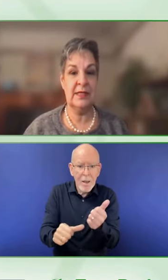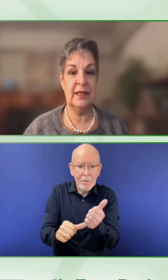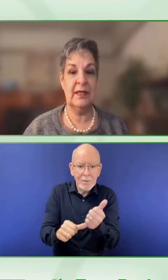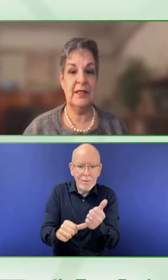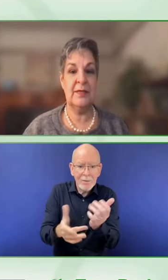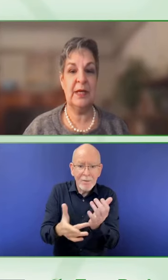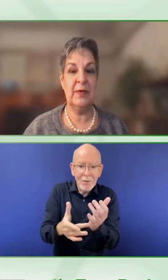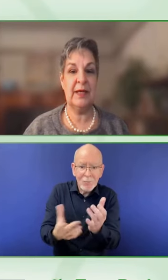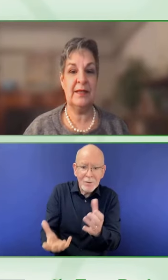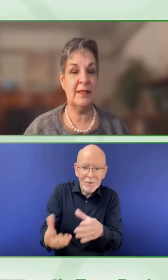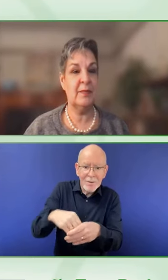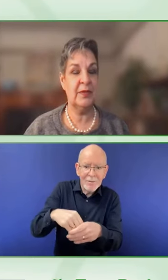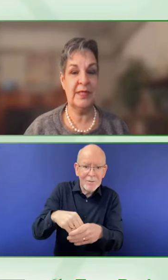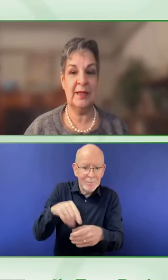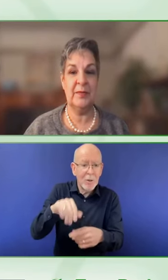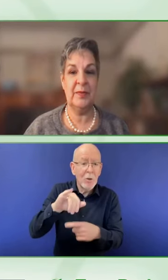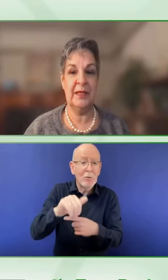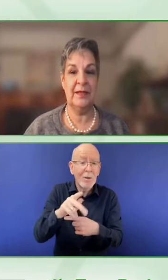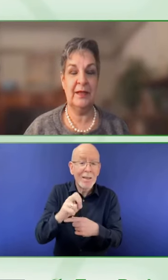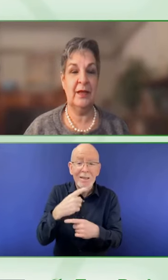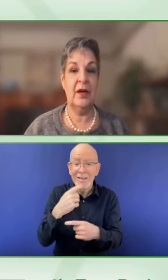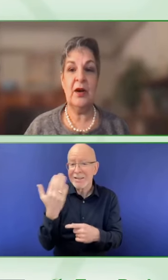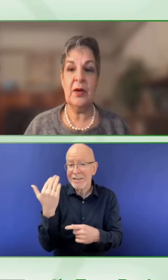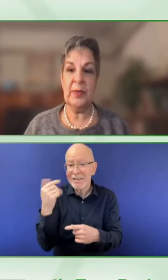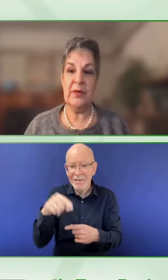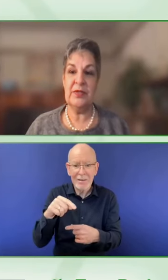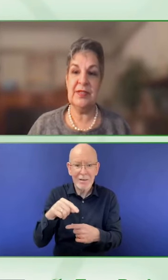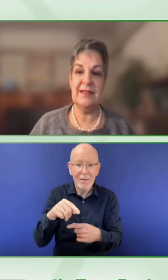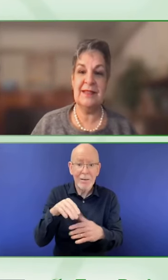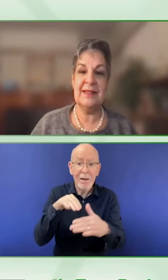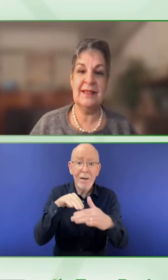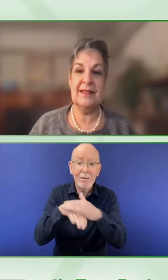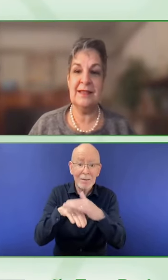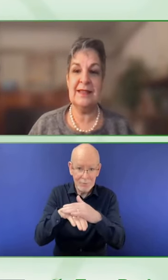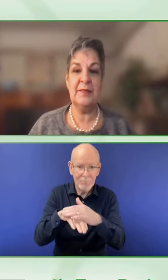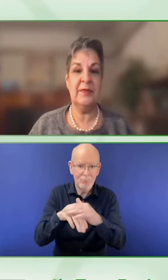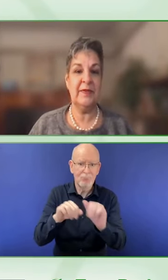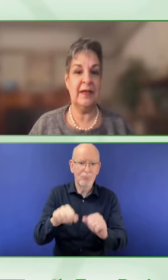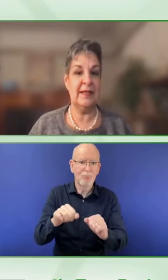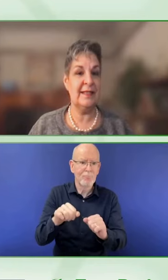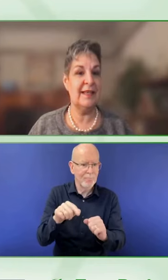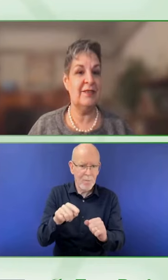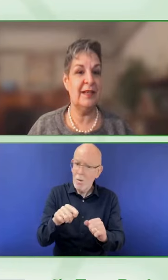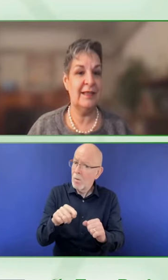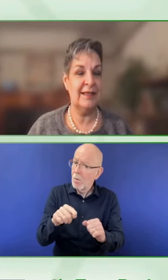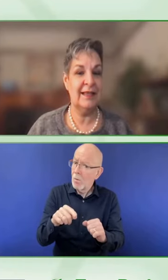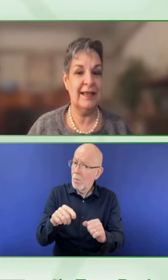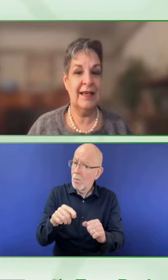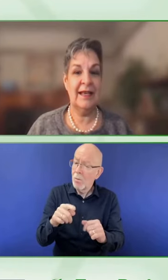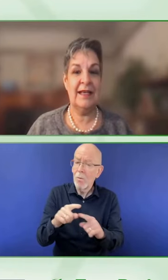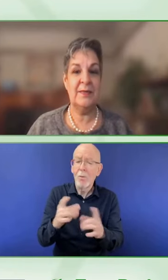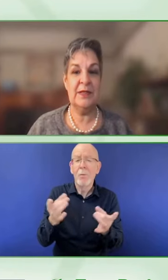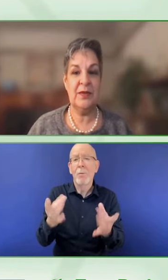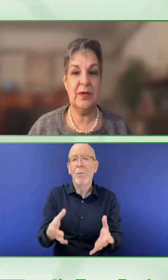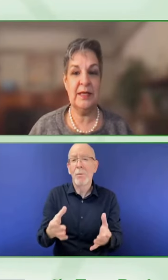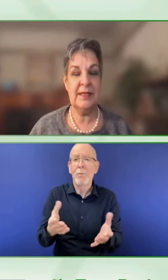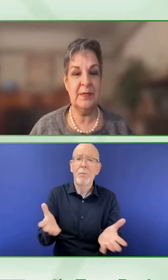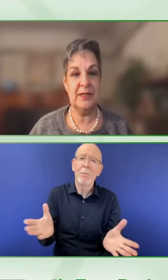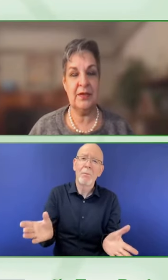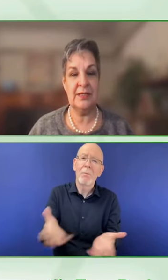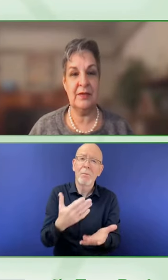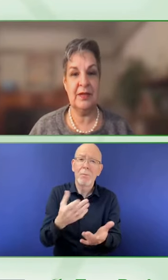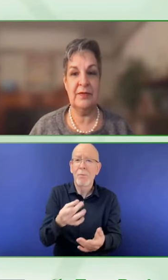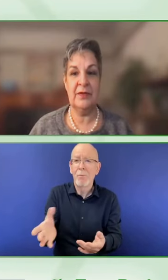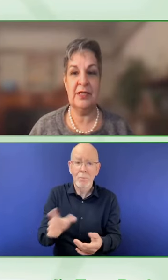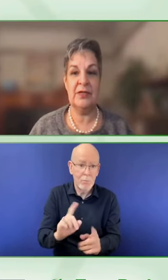standards to make WCAG simpler to implement. Our approach to simplifying and standardizing has been to create